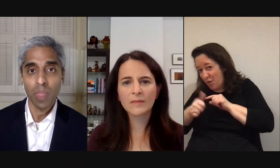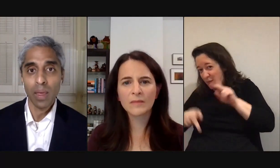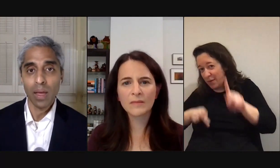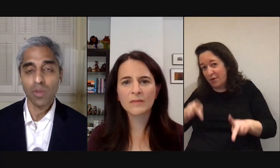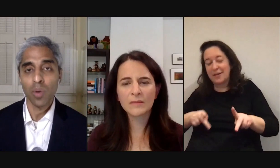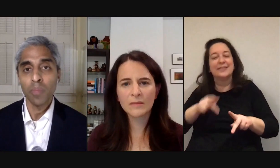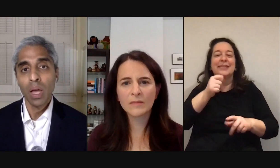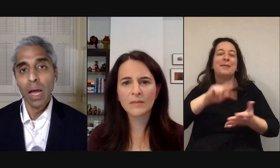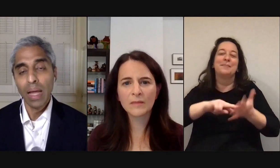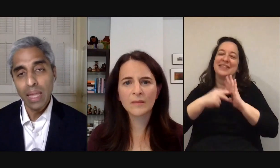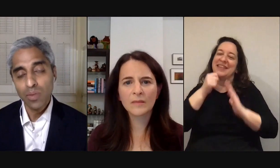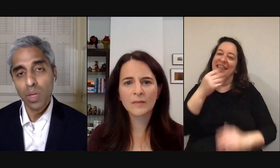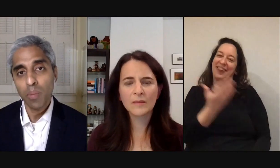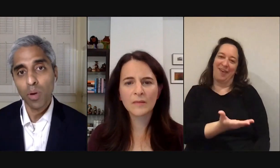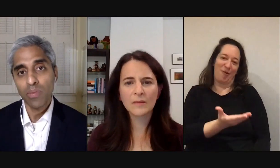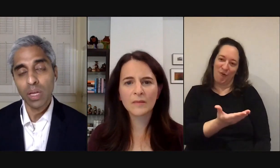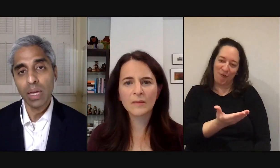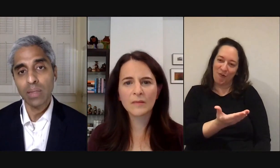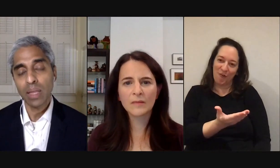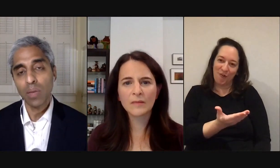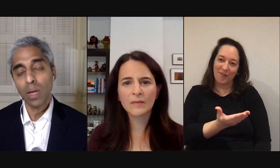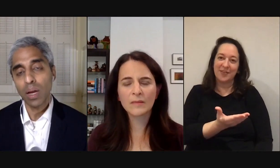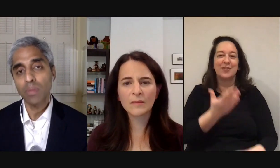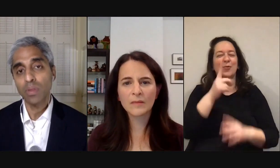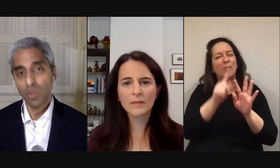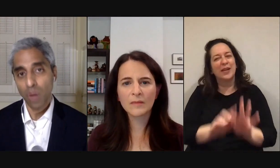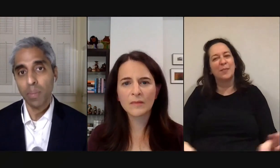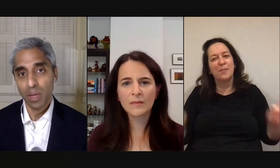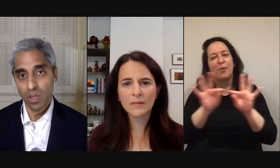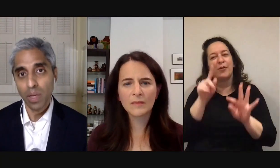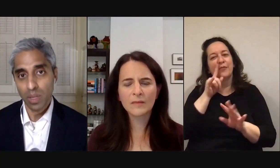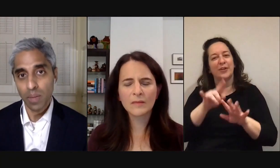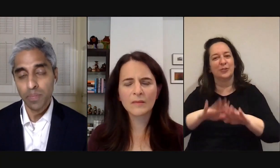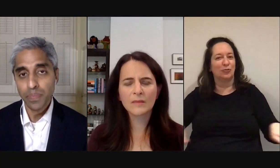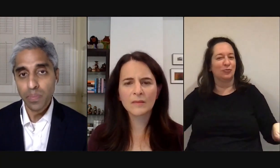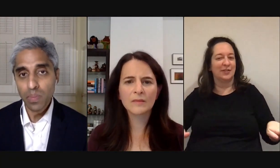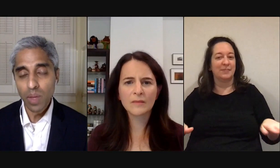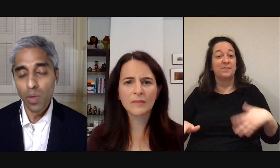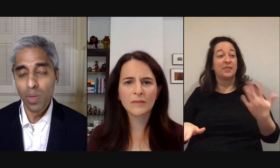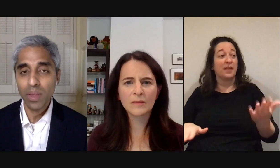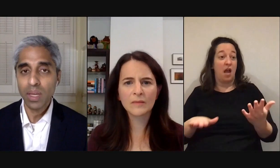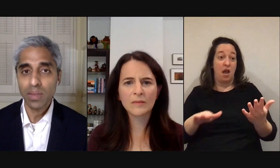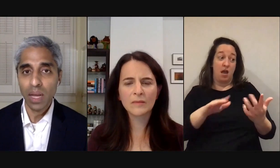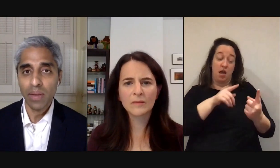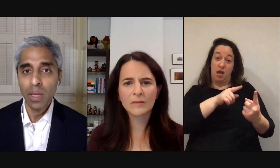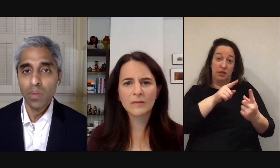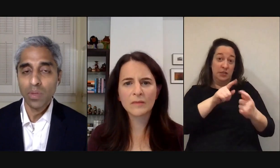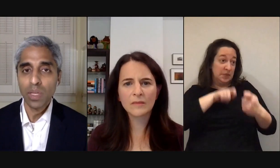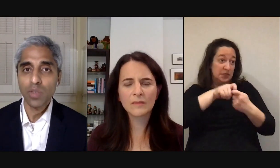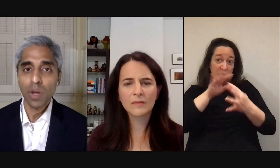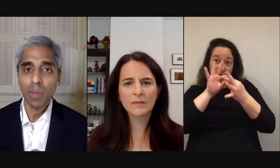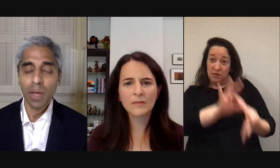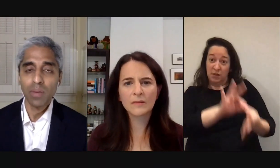there and so i think that's really important for kids i think when it comes to trauma especially you know one of the things that i